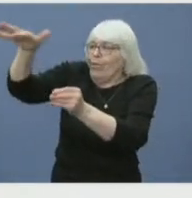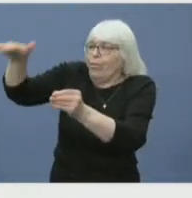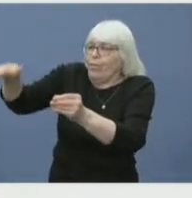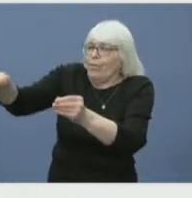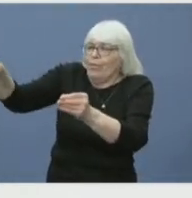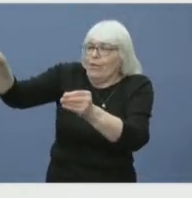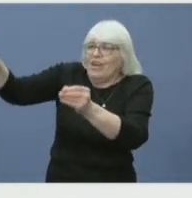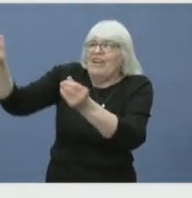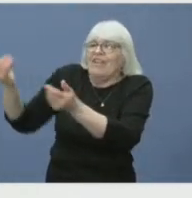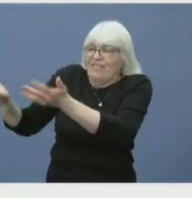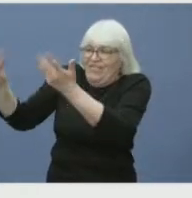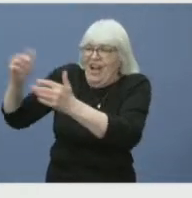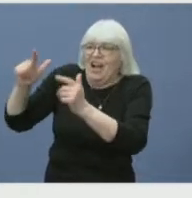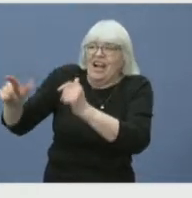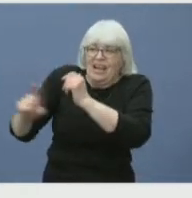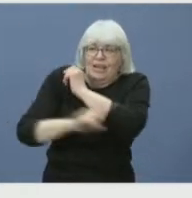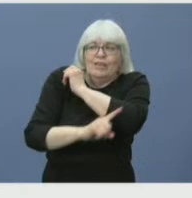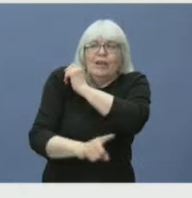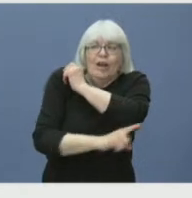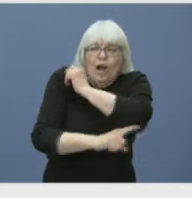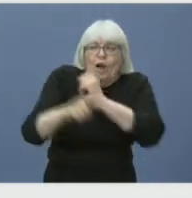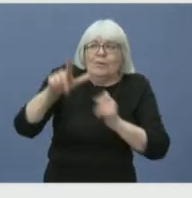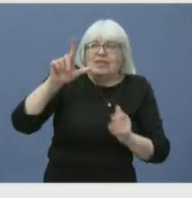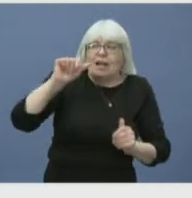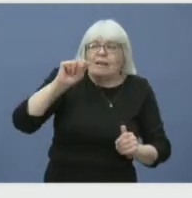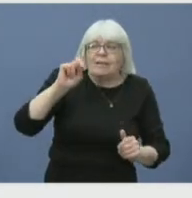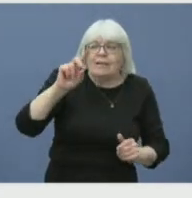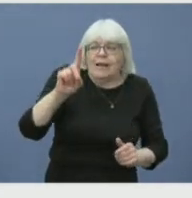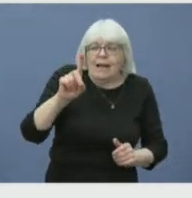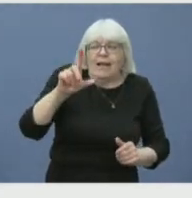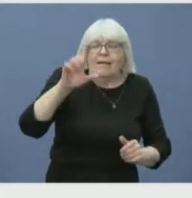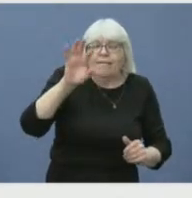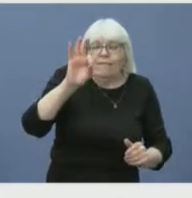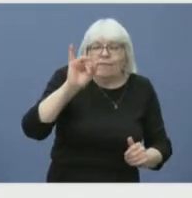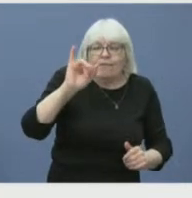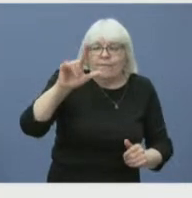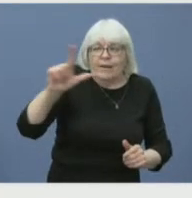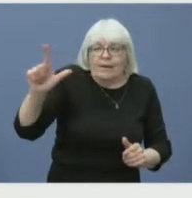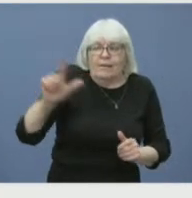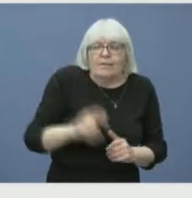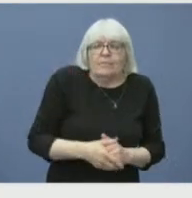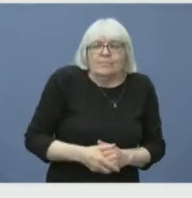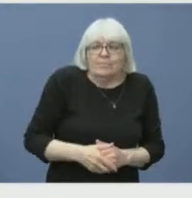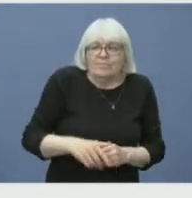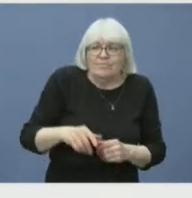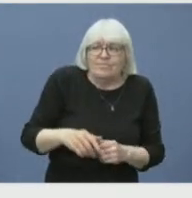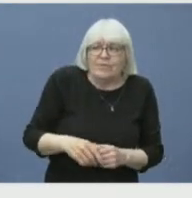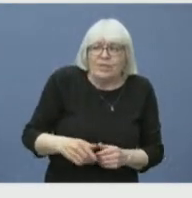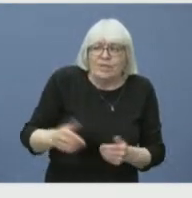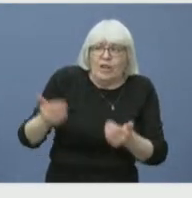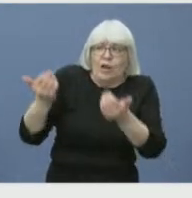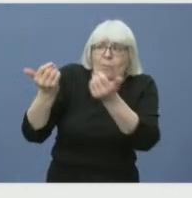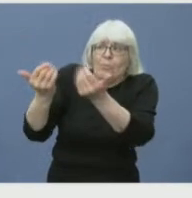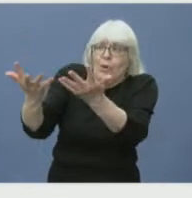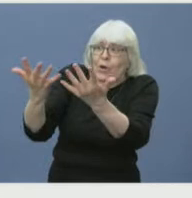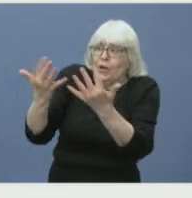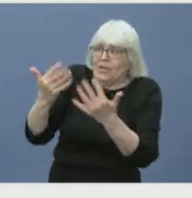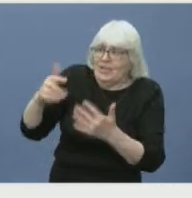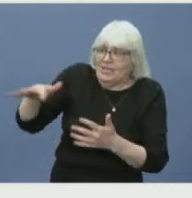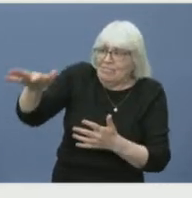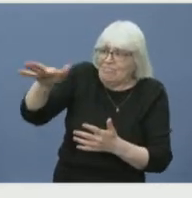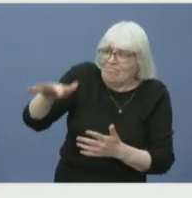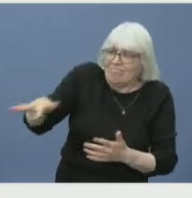What burned would have been construction and demolition debris that would be put in that that would be deposited there.